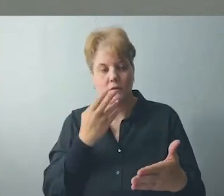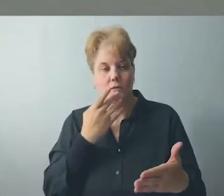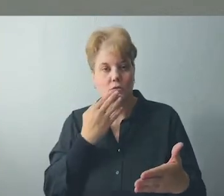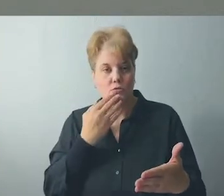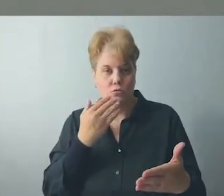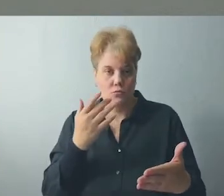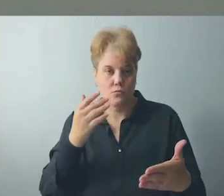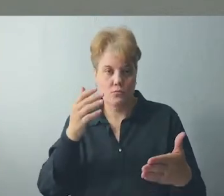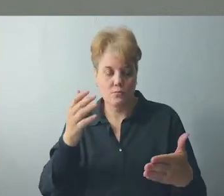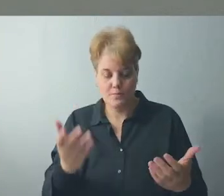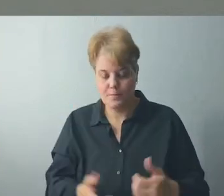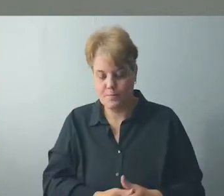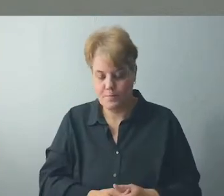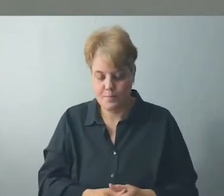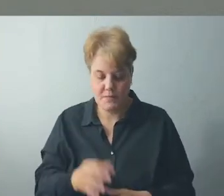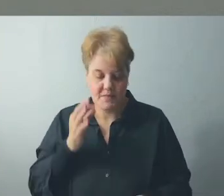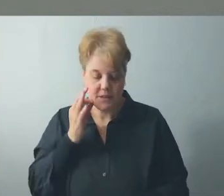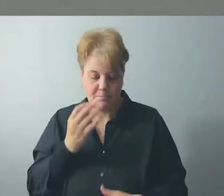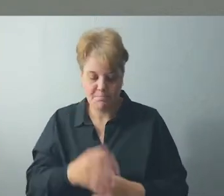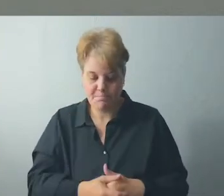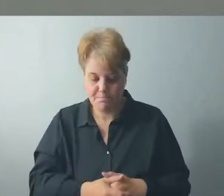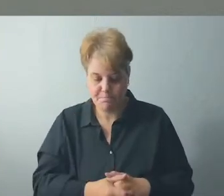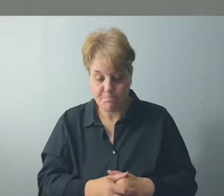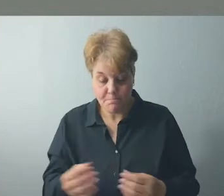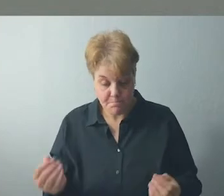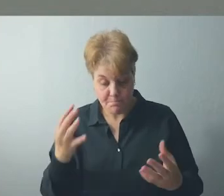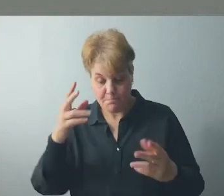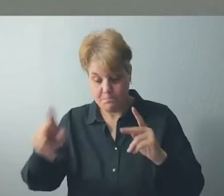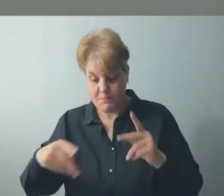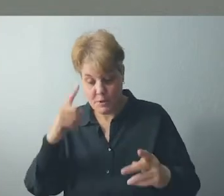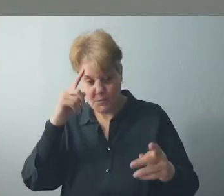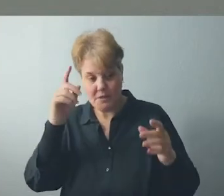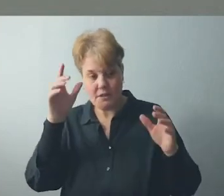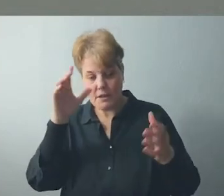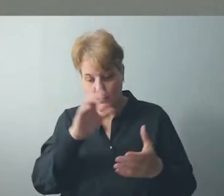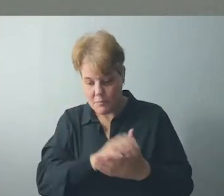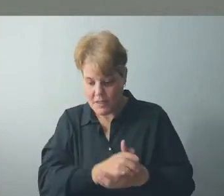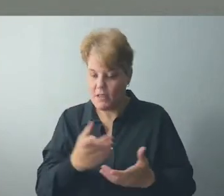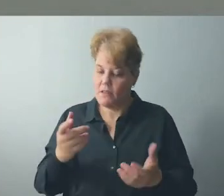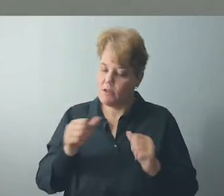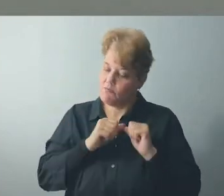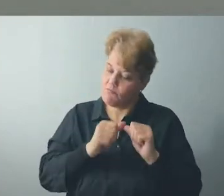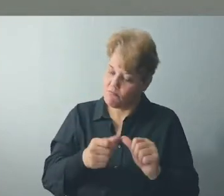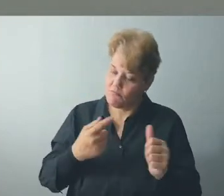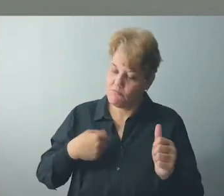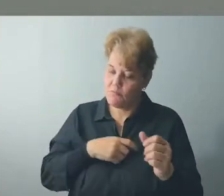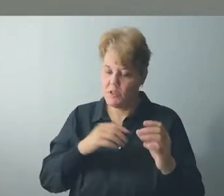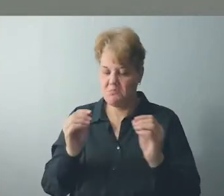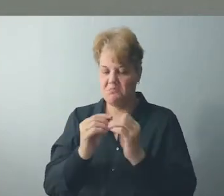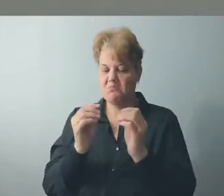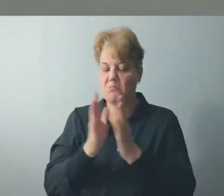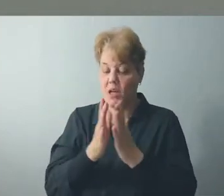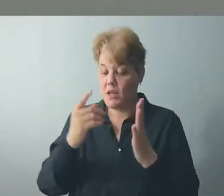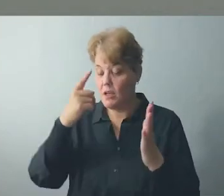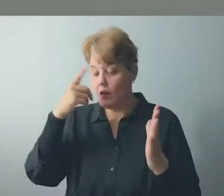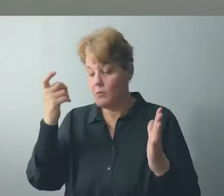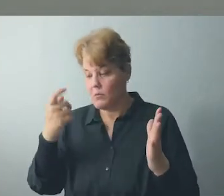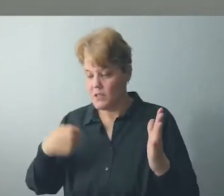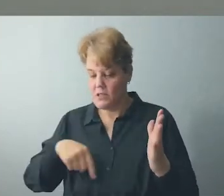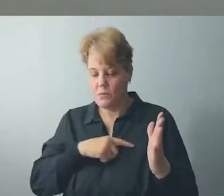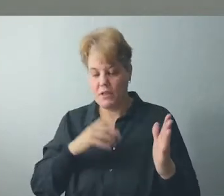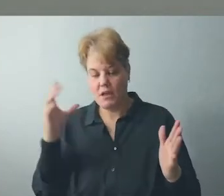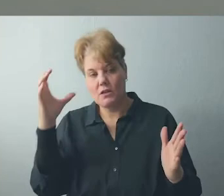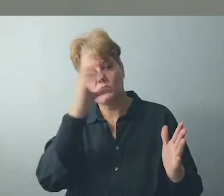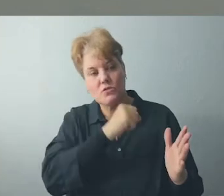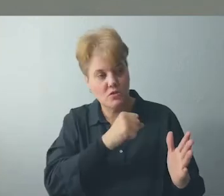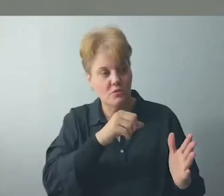as the idea that racial differences produce an inherent superiority of a particular race. However,